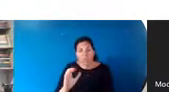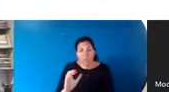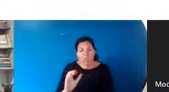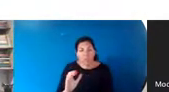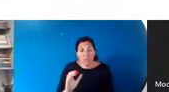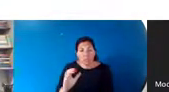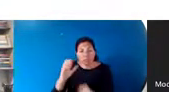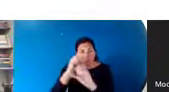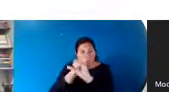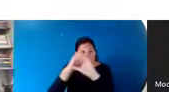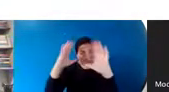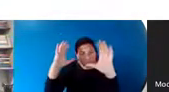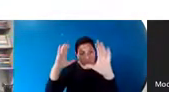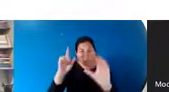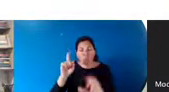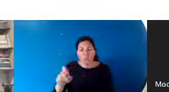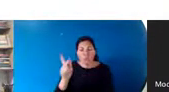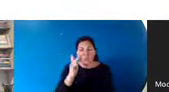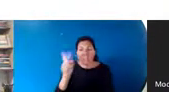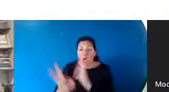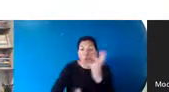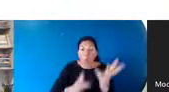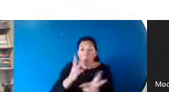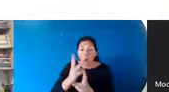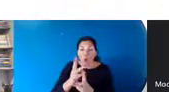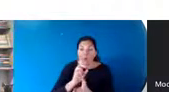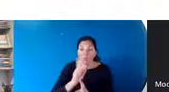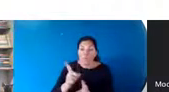picture of health, we need to create a world that generates health.